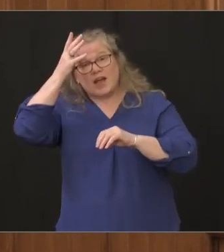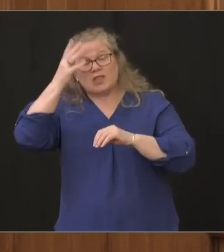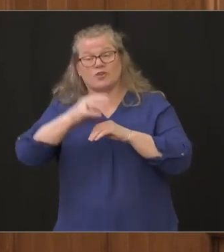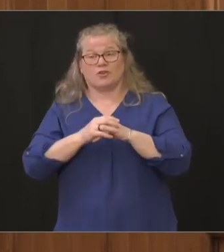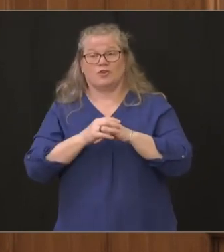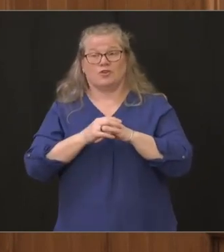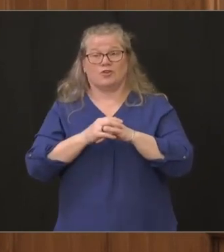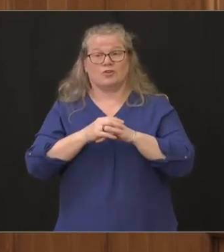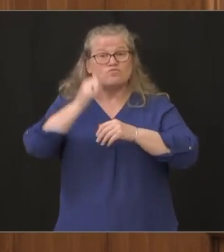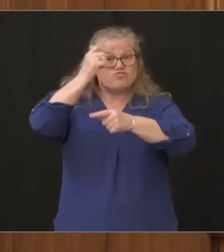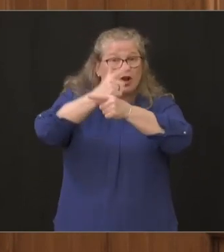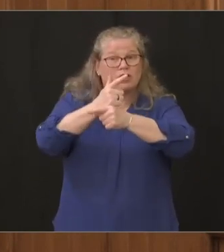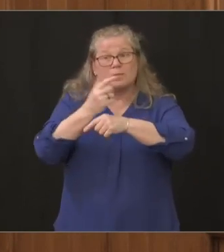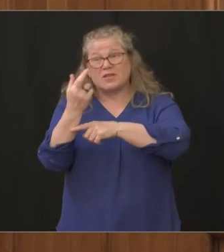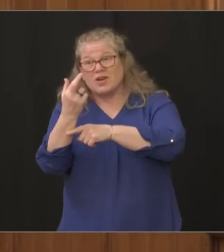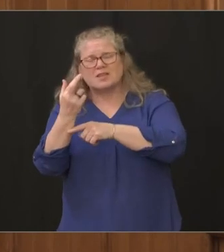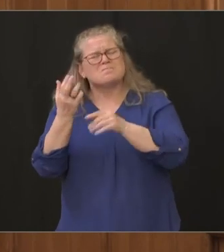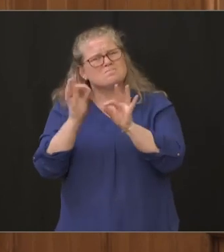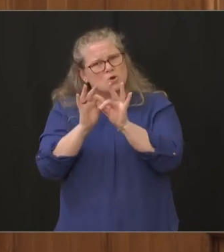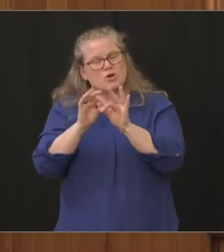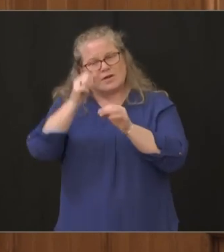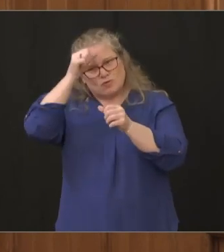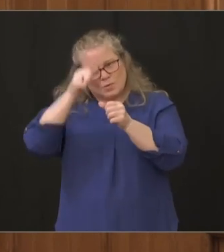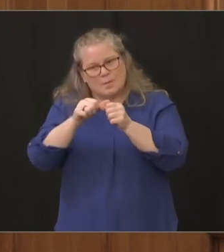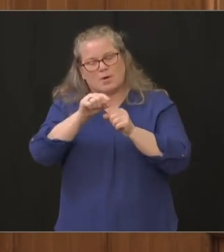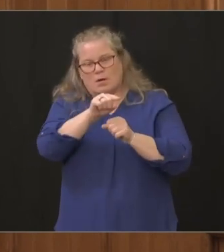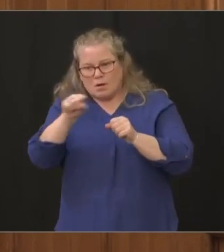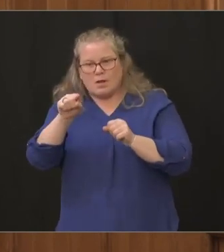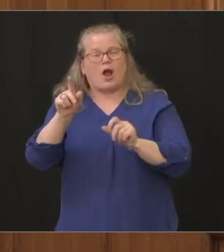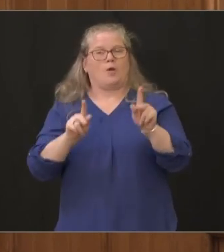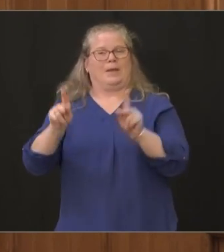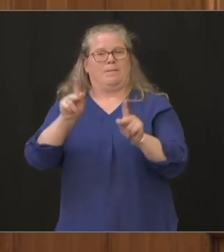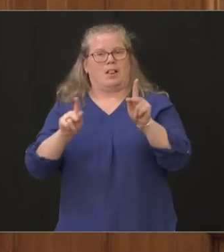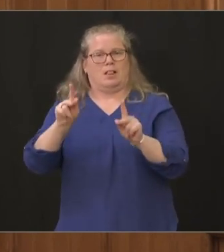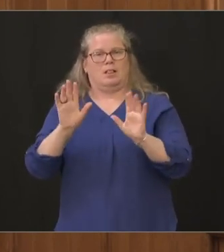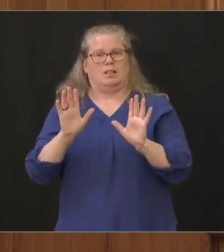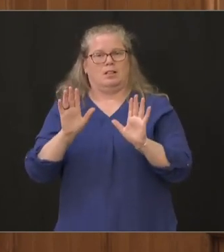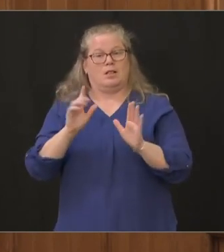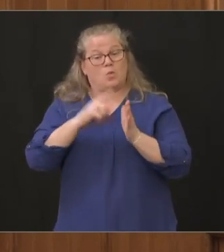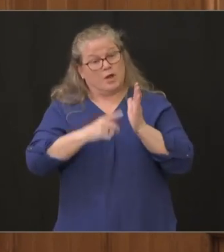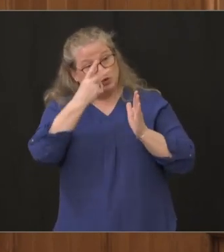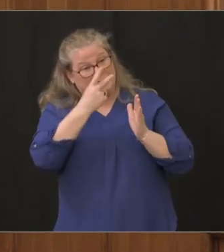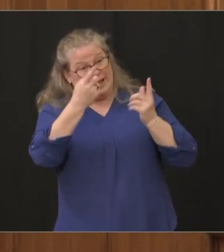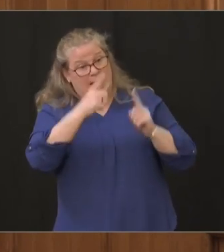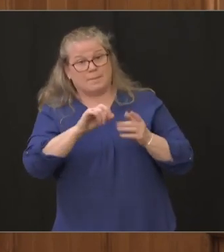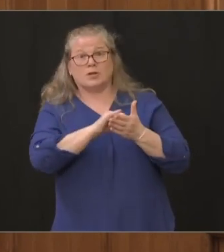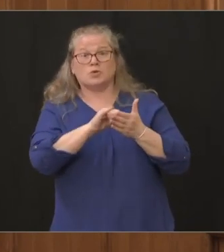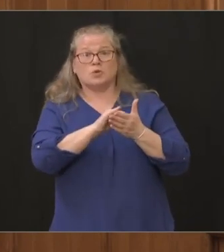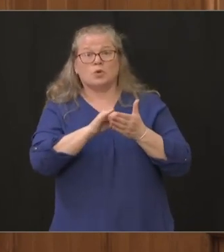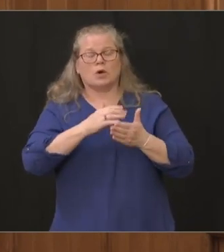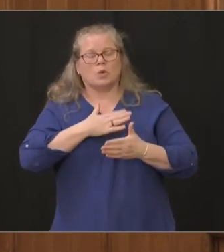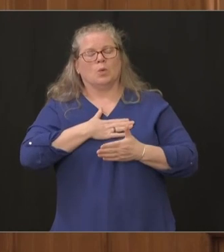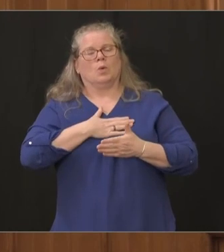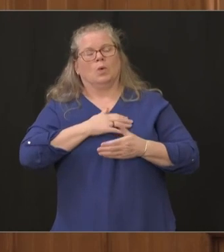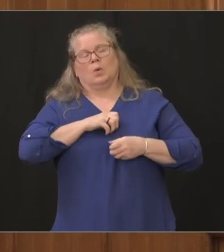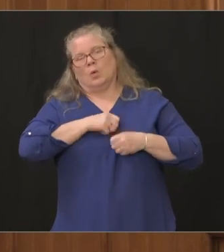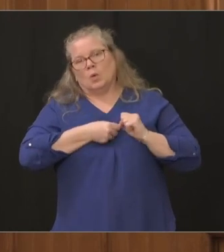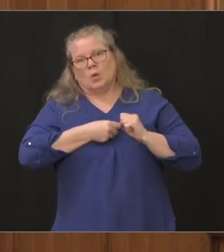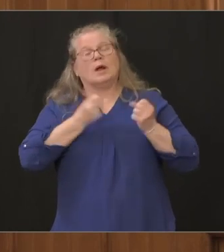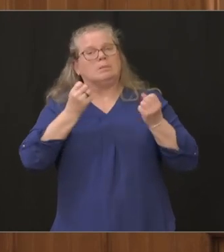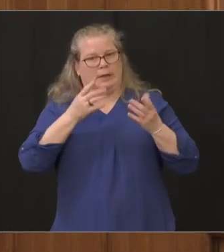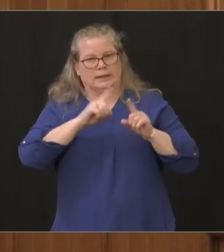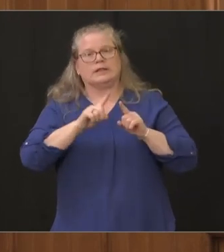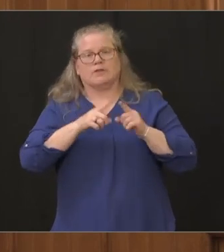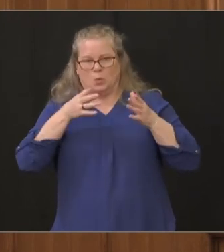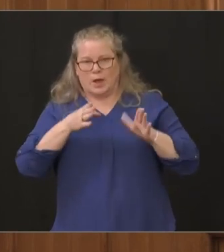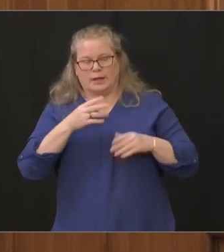we need to pay close attention to the fact that when you see what's occurring in new york today right it's devastating uh in many ways the new york hospitals are